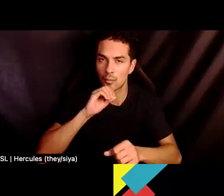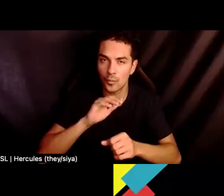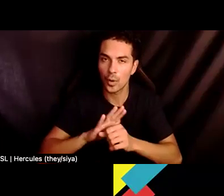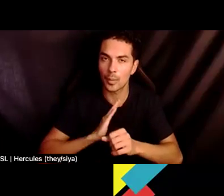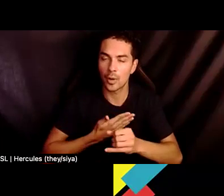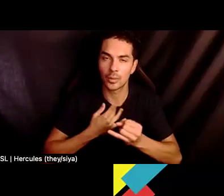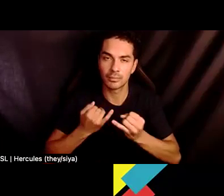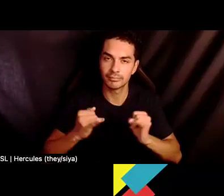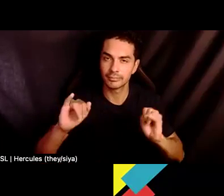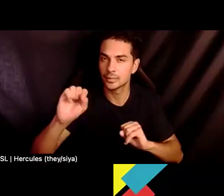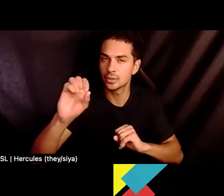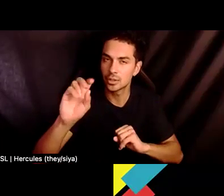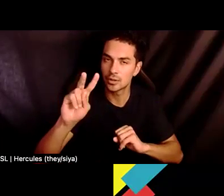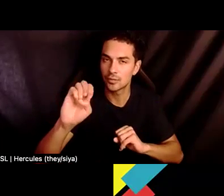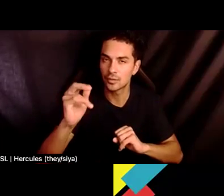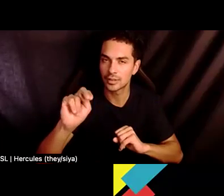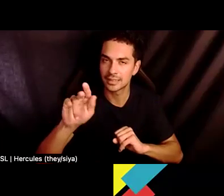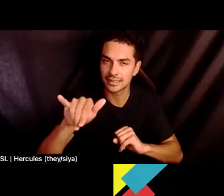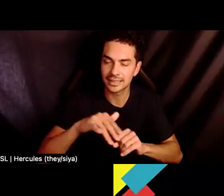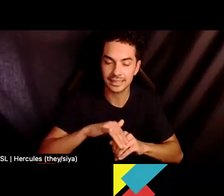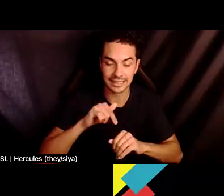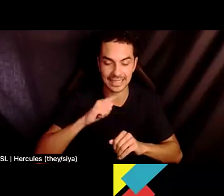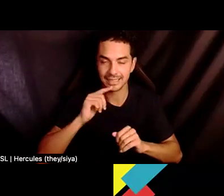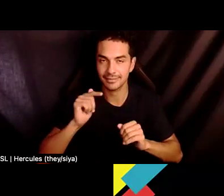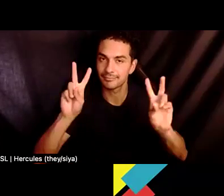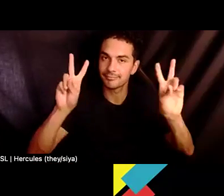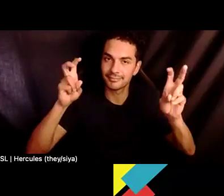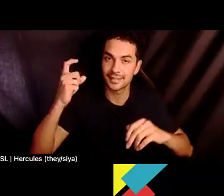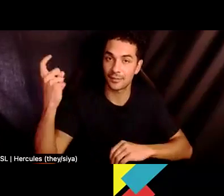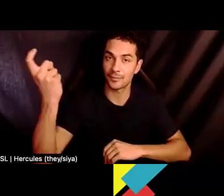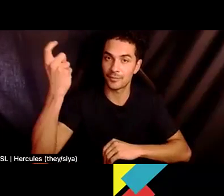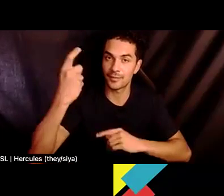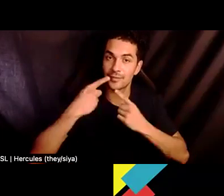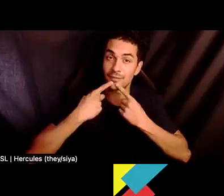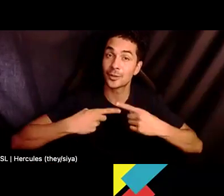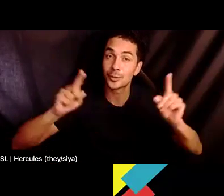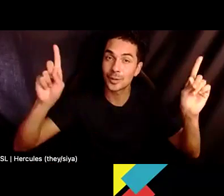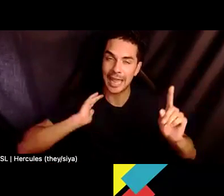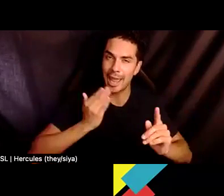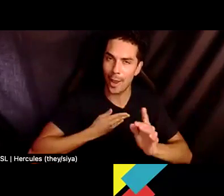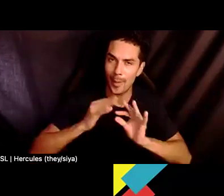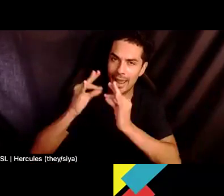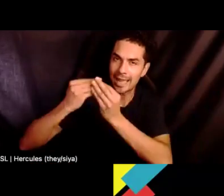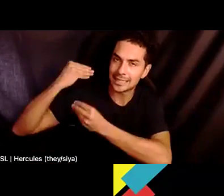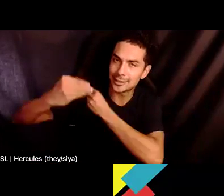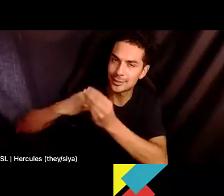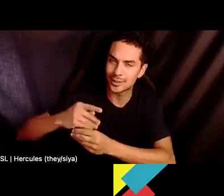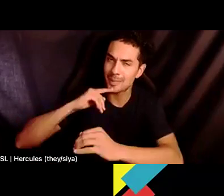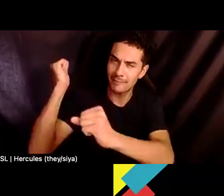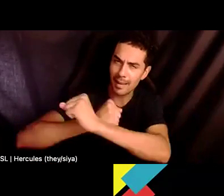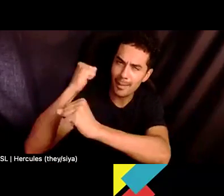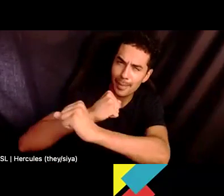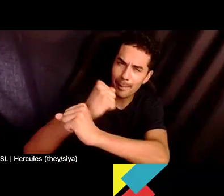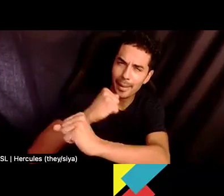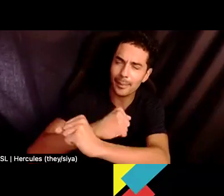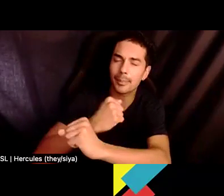talk about this is, is a victory that, um, that our ancestors have fought for. So I'm thinking also about how can